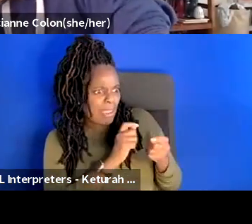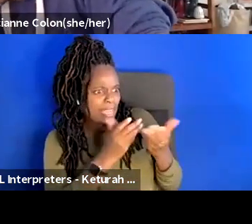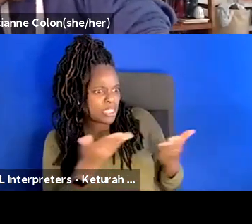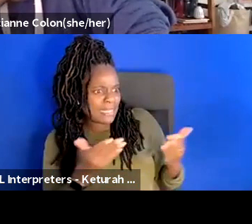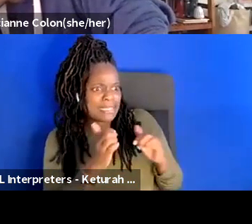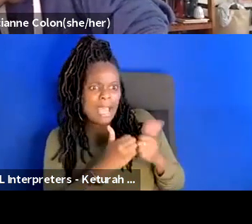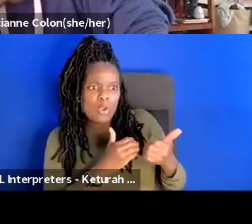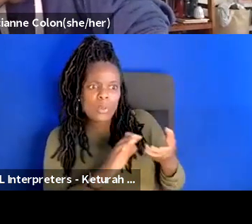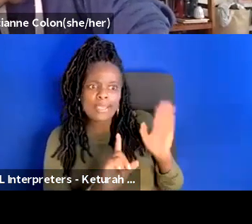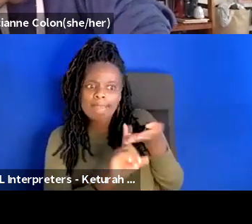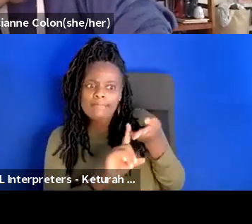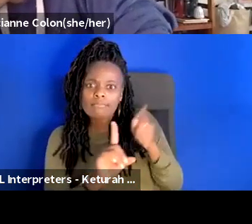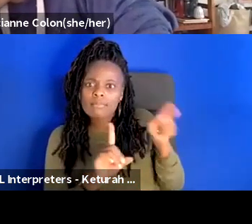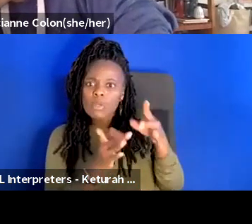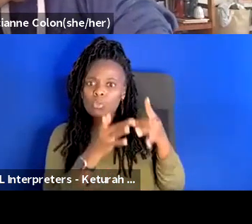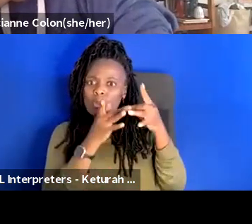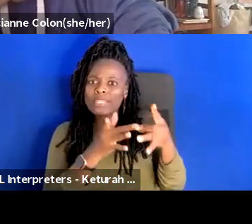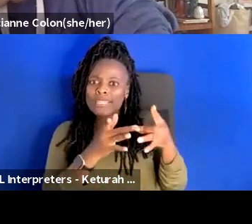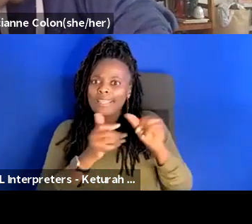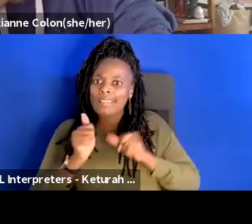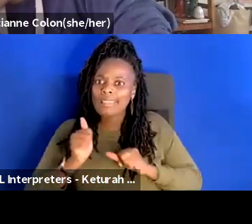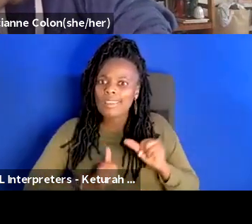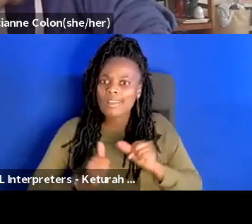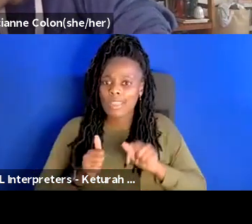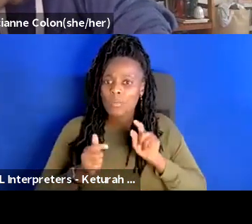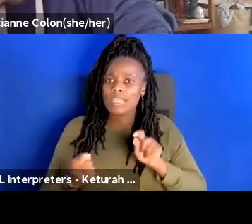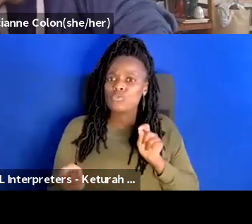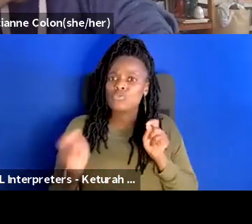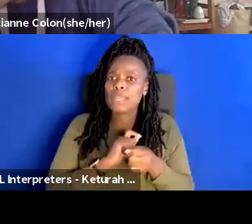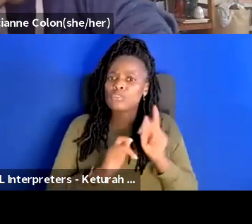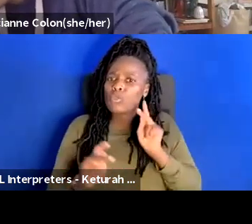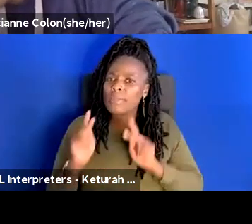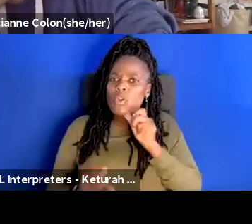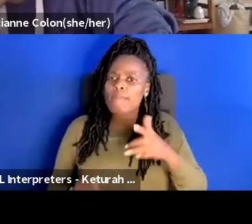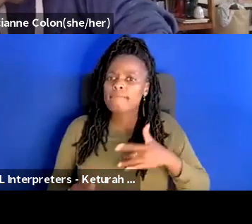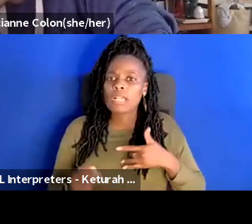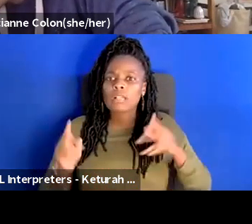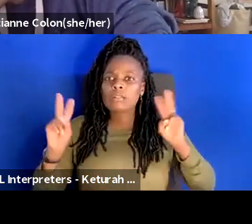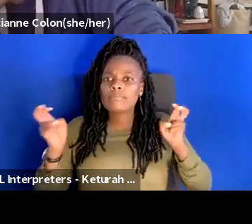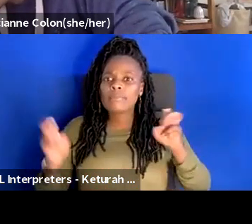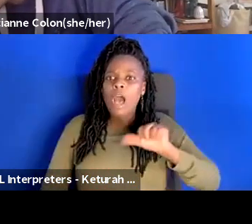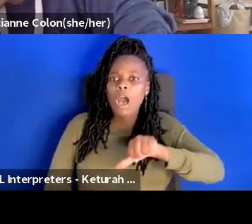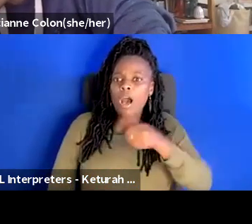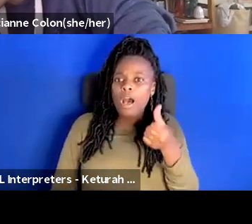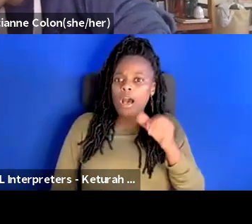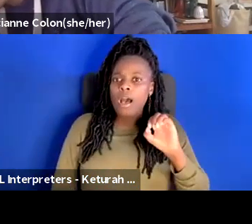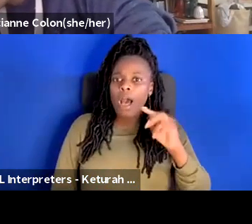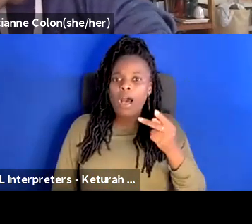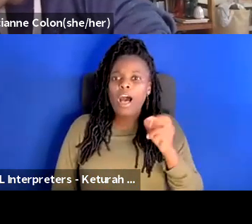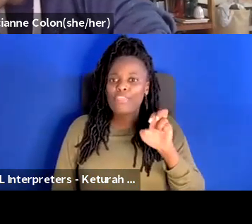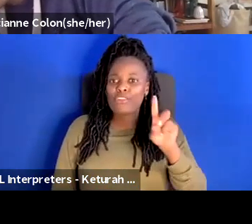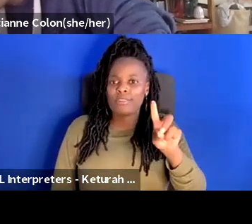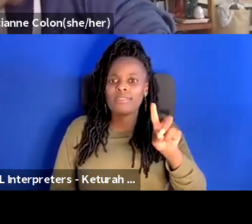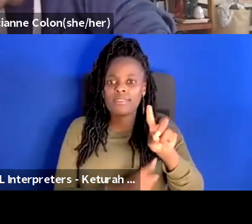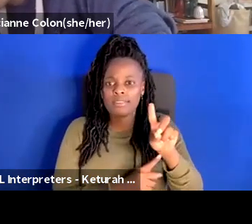doing so that people come into our space and not feel like they're being othered um so yeah i don't i don't have the answers i would i would